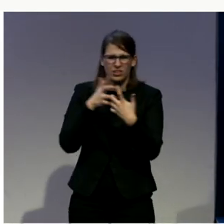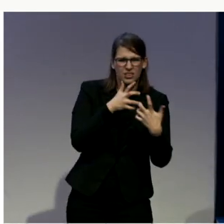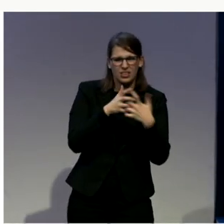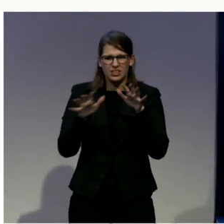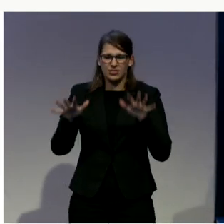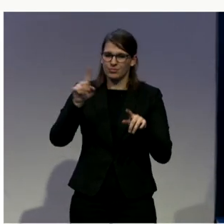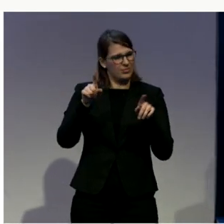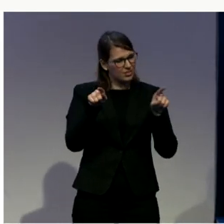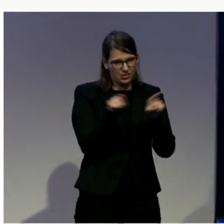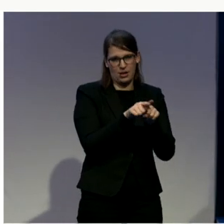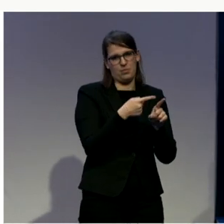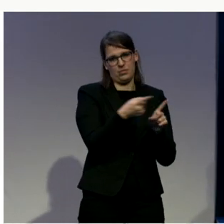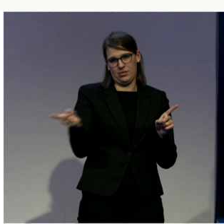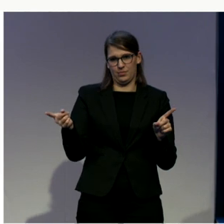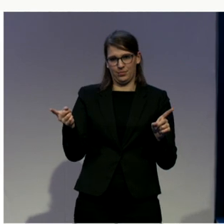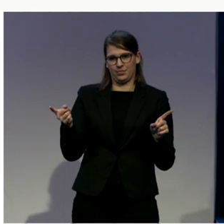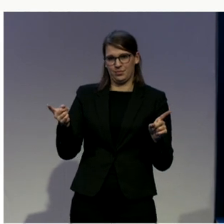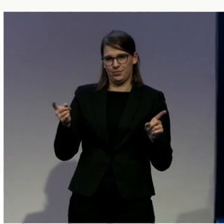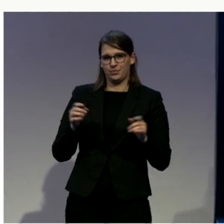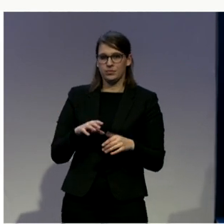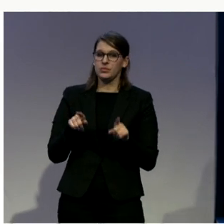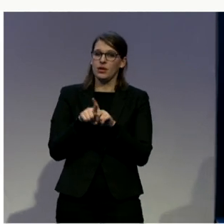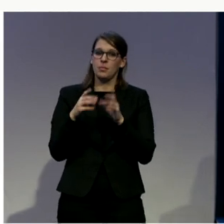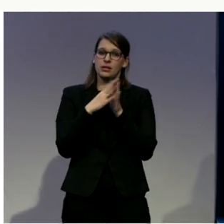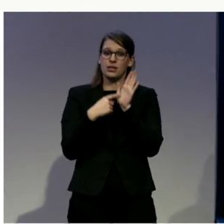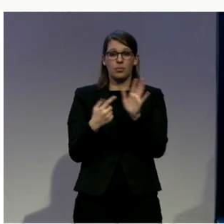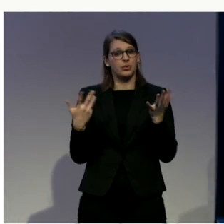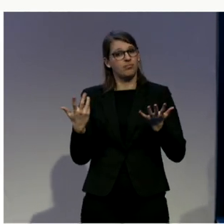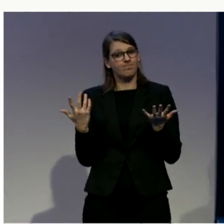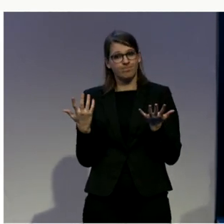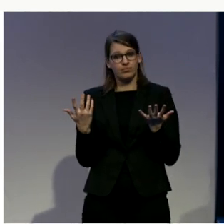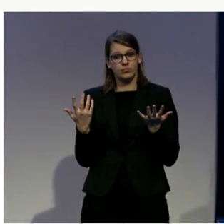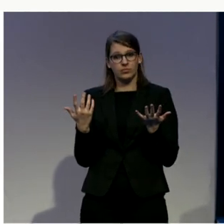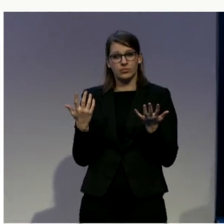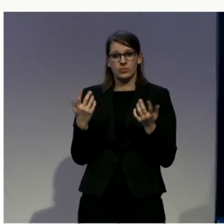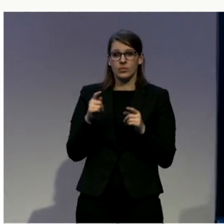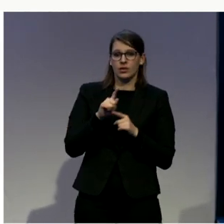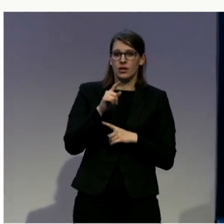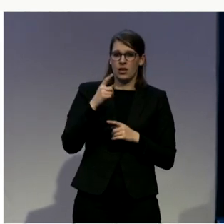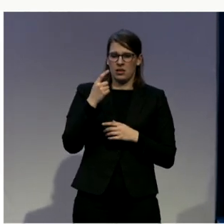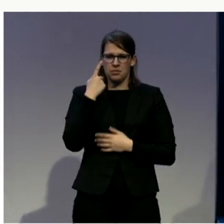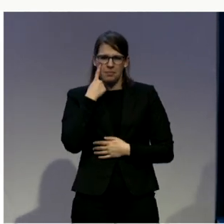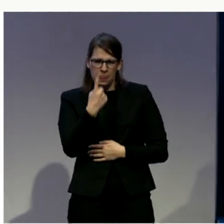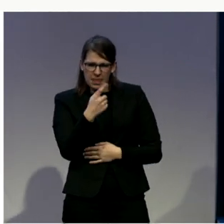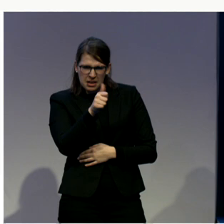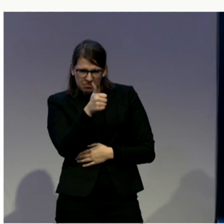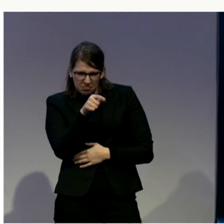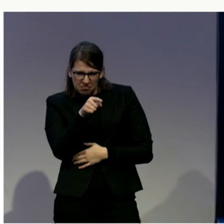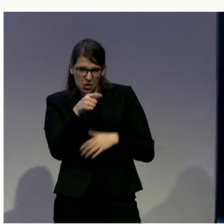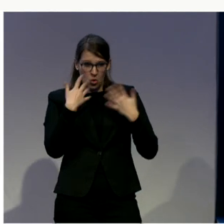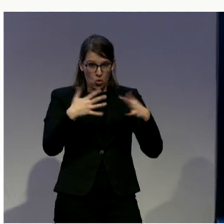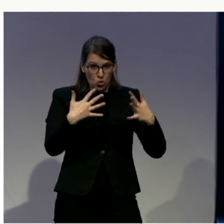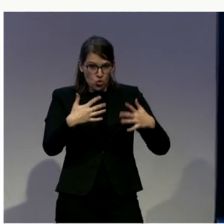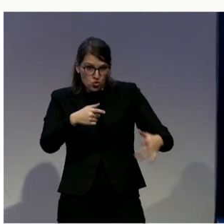idea of the security measures for people with disabilities, based on dangerousness. And it's something that is based